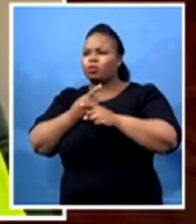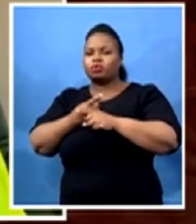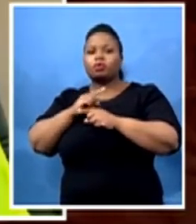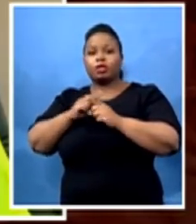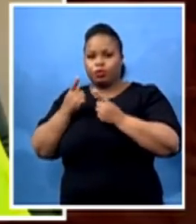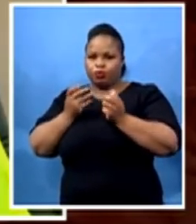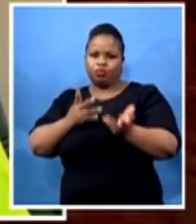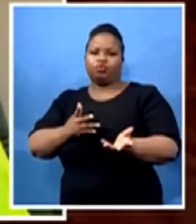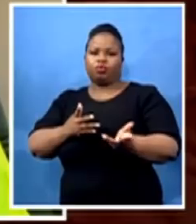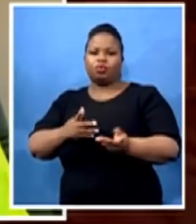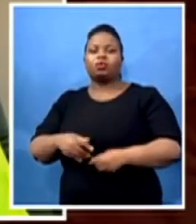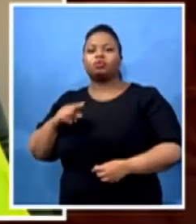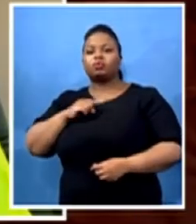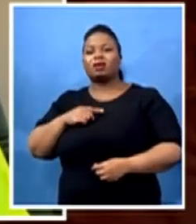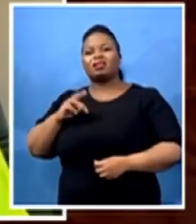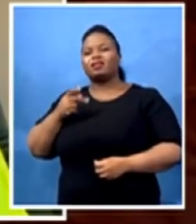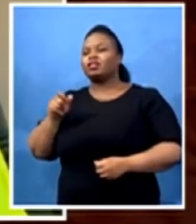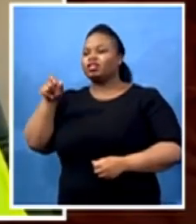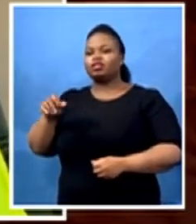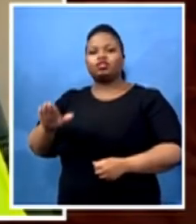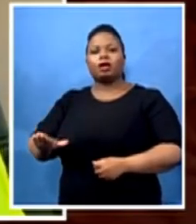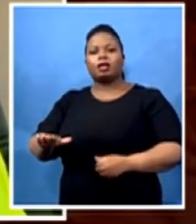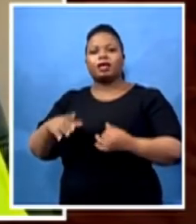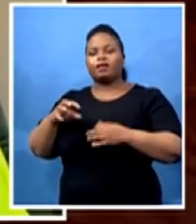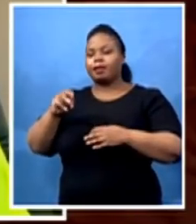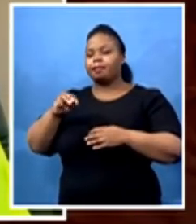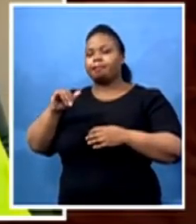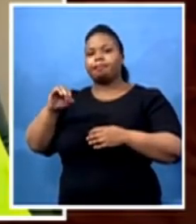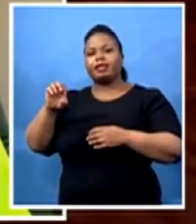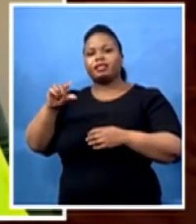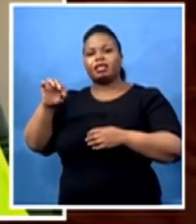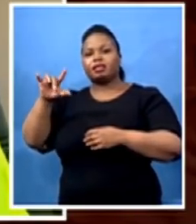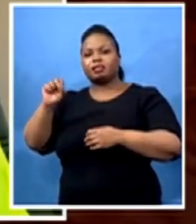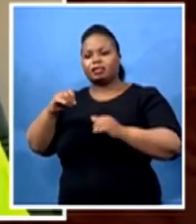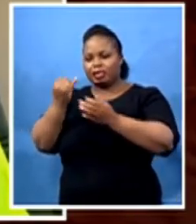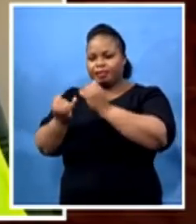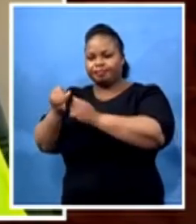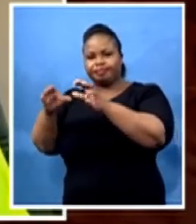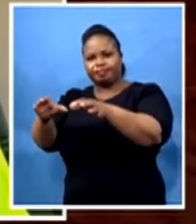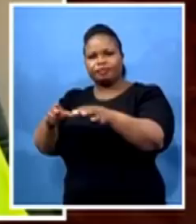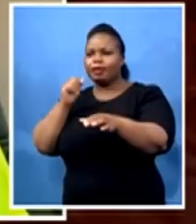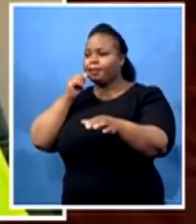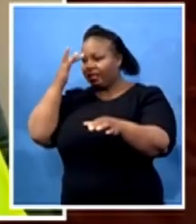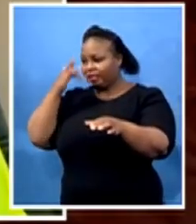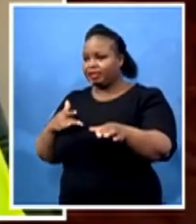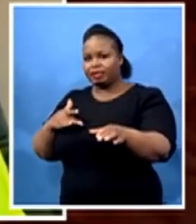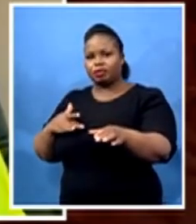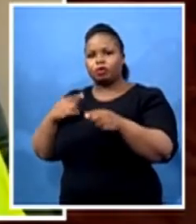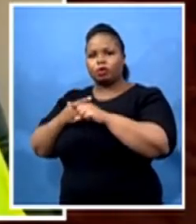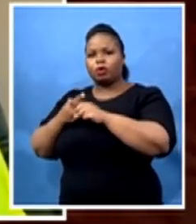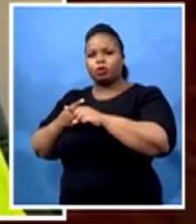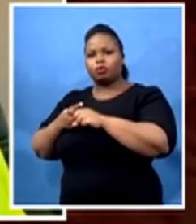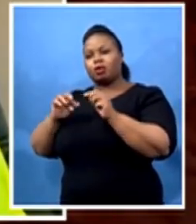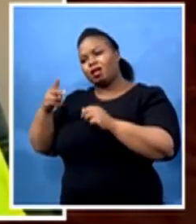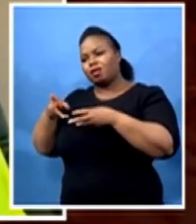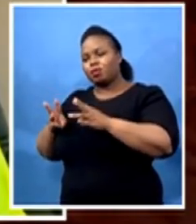measles, the child gets isolated. If a man is sick, there's a rendezvous where you are put to say, it's known that in this household